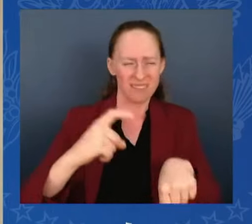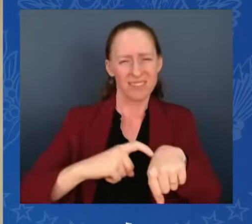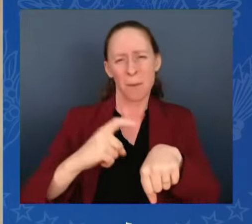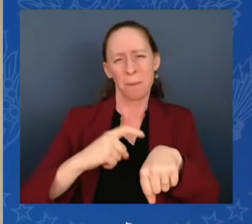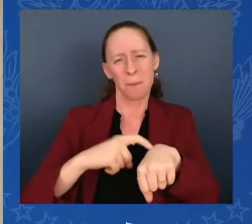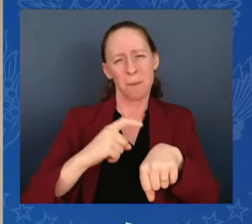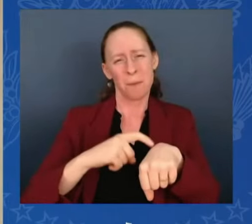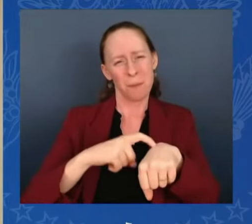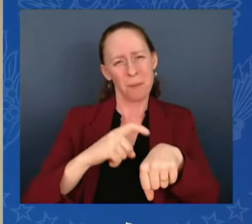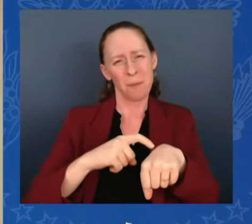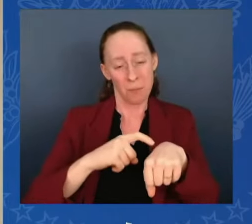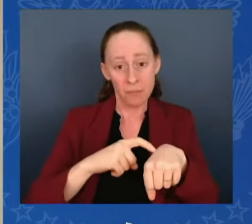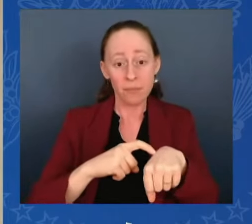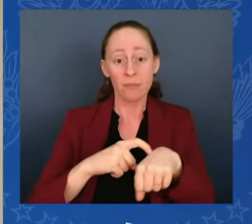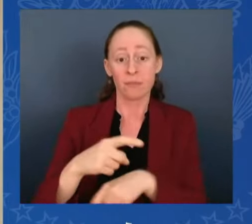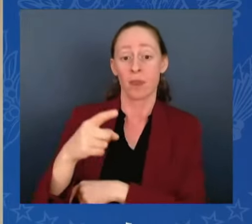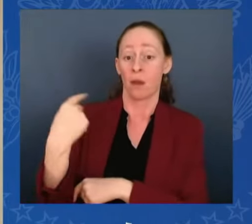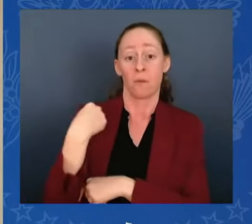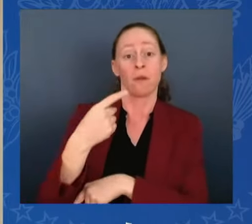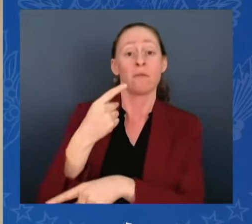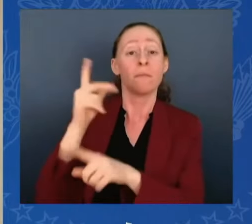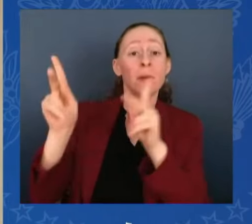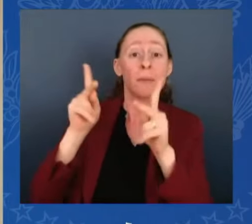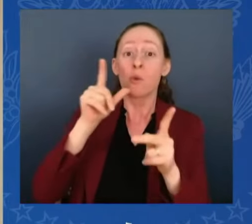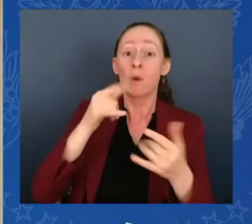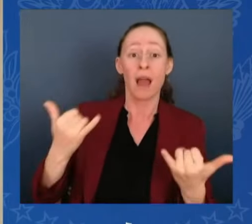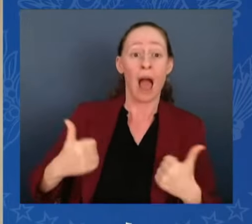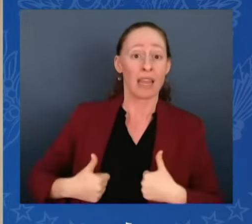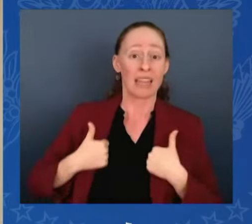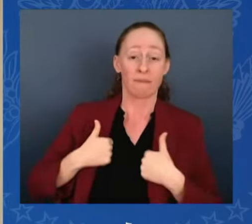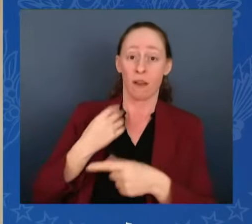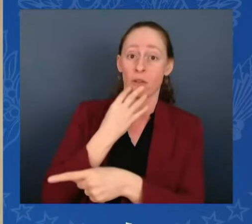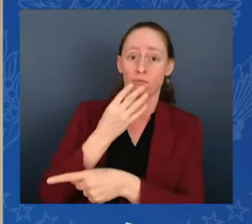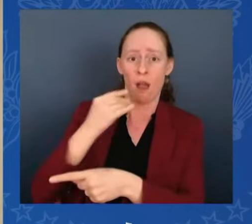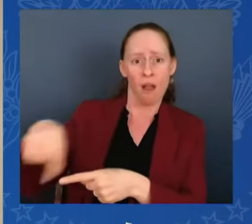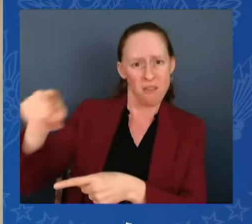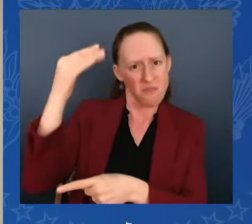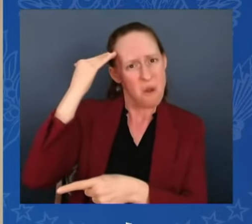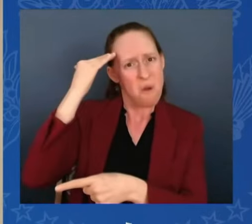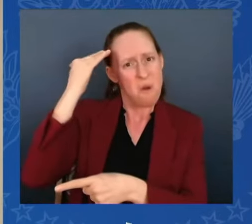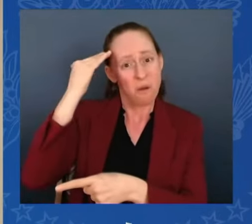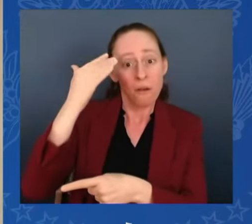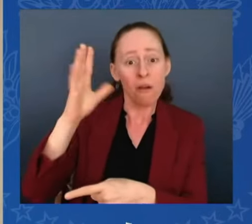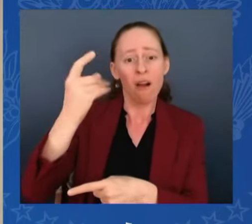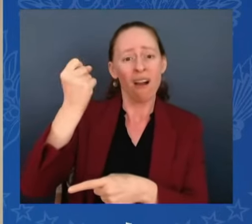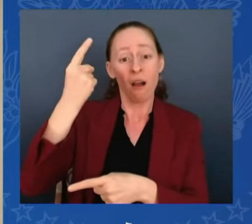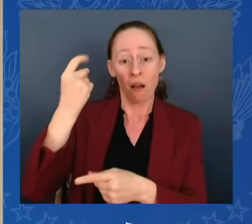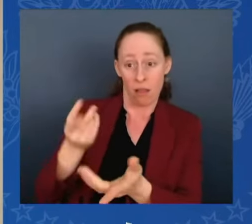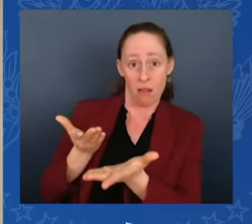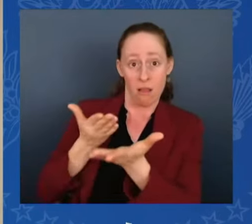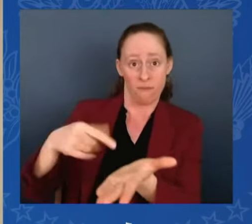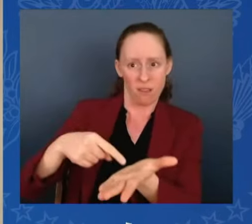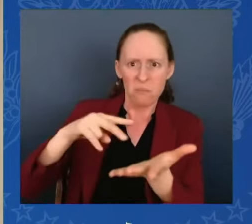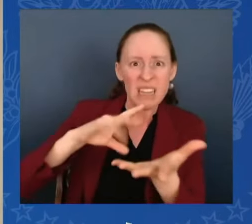offer without any further risk to their own security because they've devastated Hamas' form — — forces over the